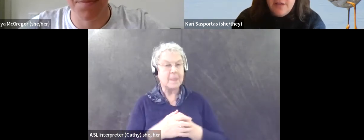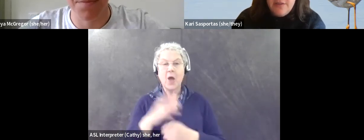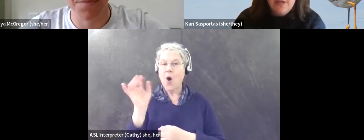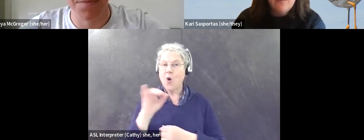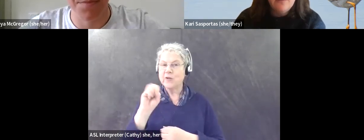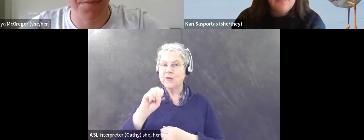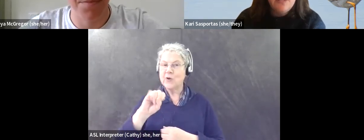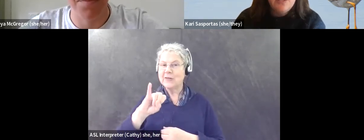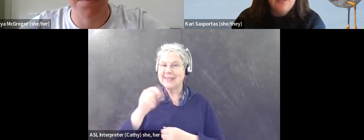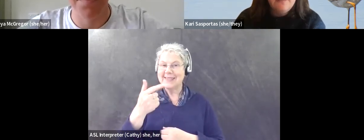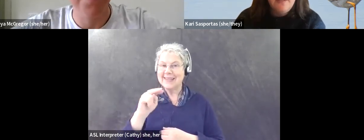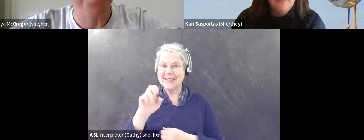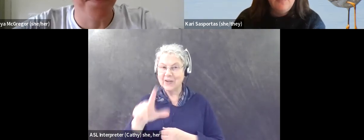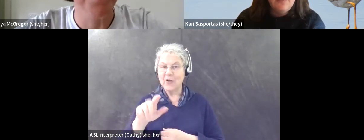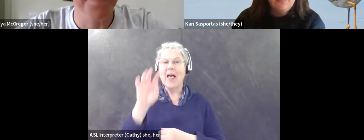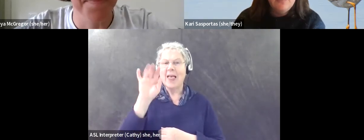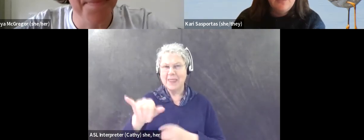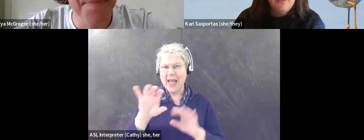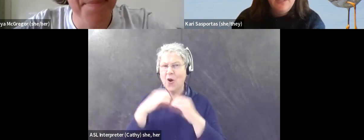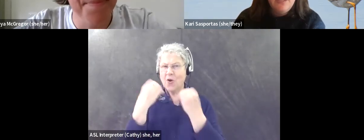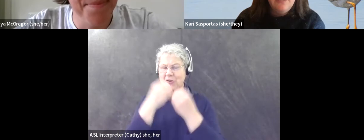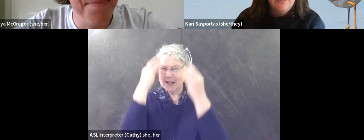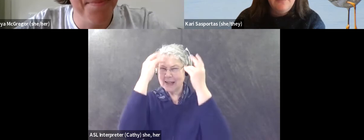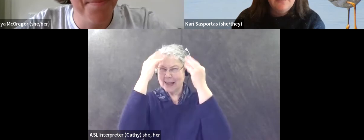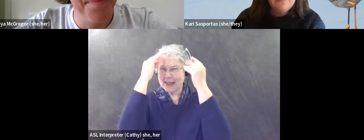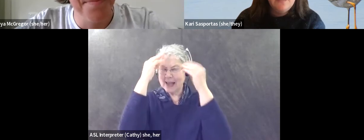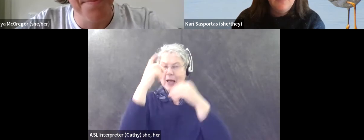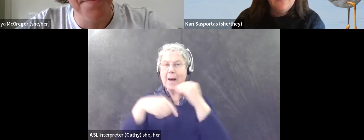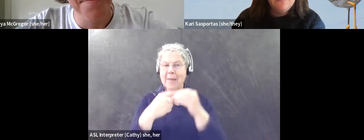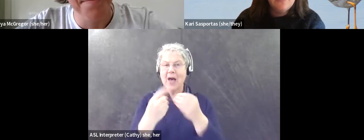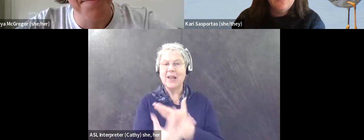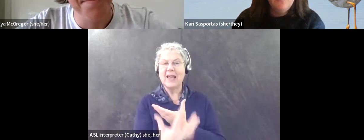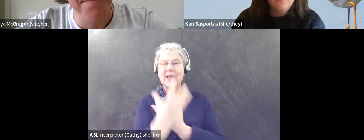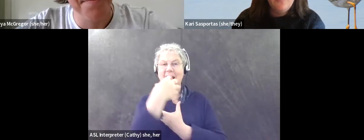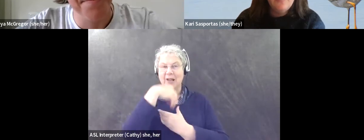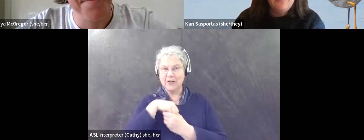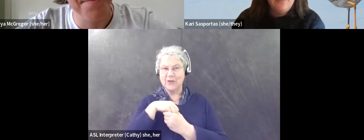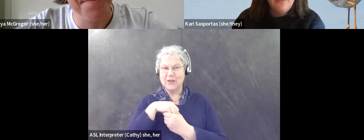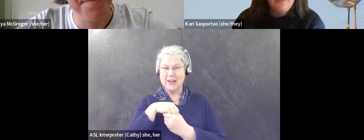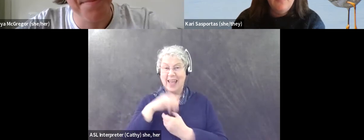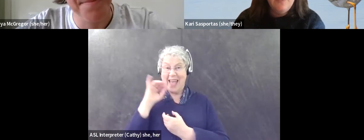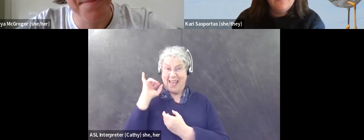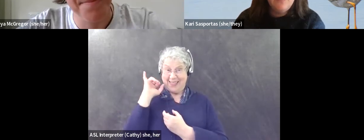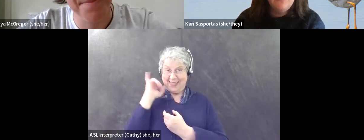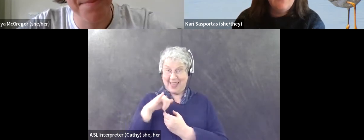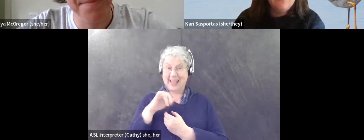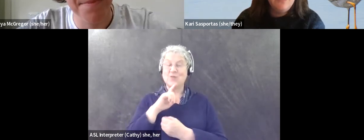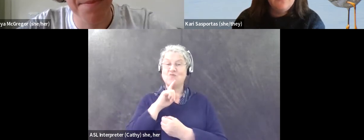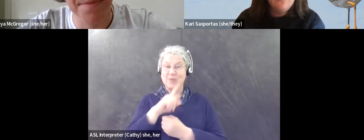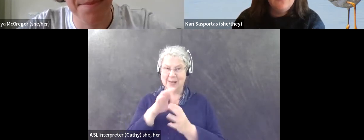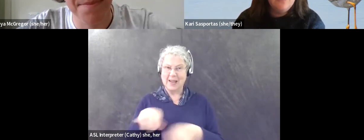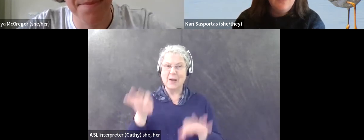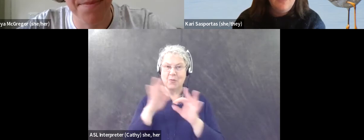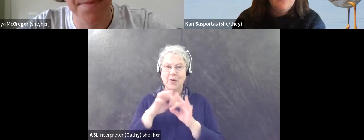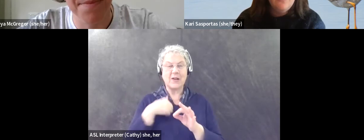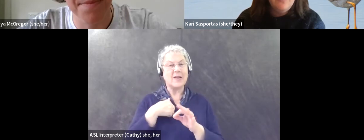that, that organization is thinking about inclusion. And, and I think that second piece is actually more important, um, because I'm going to gravitate